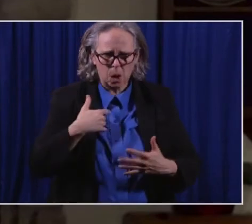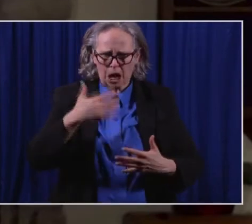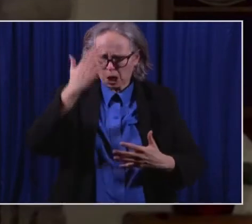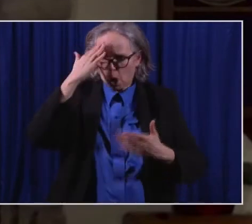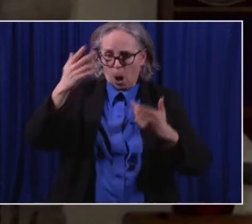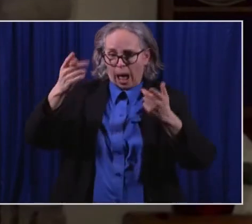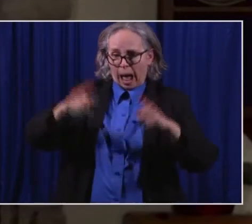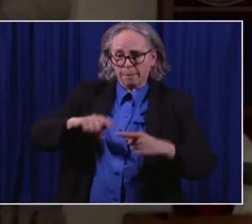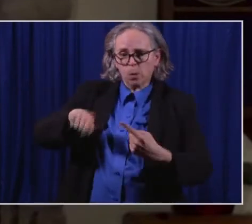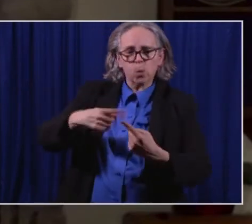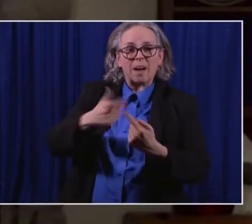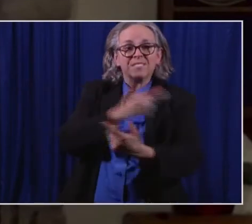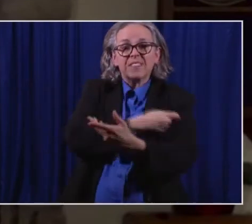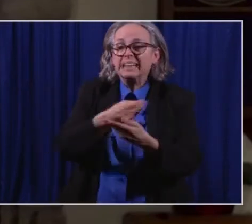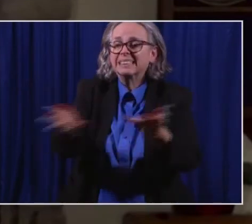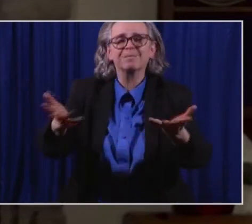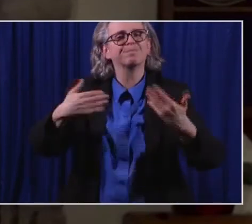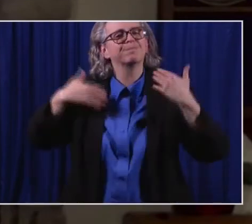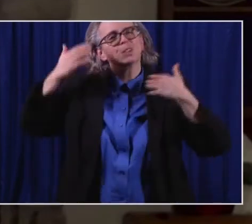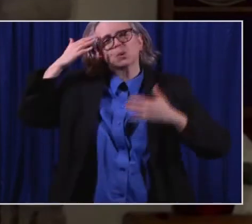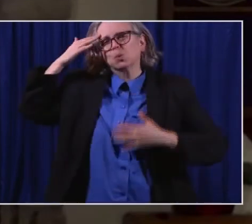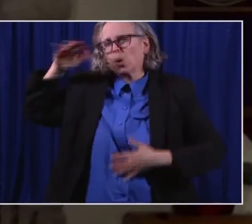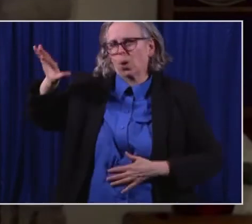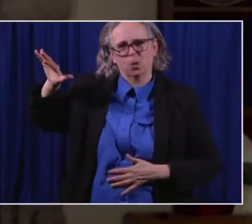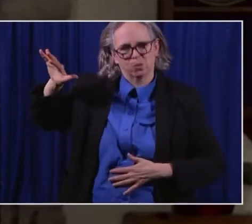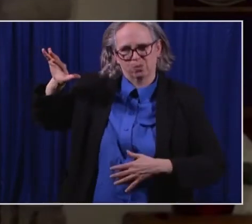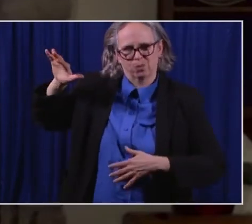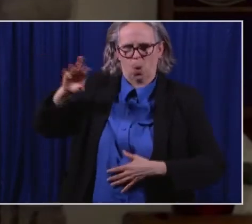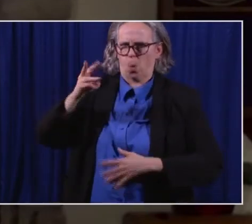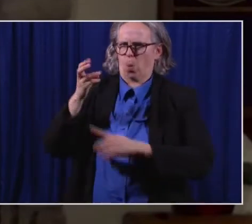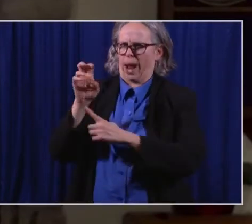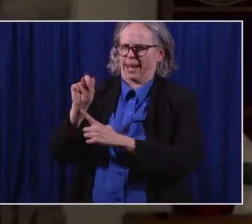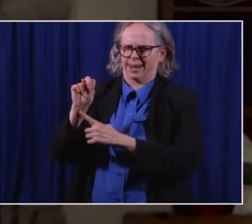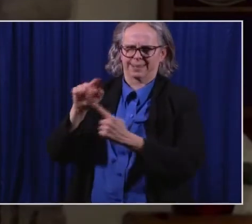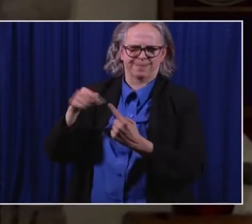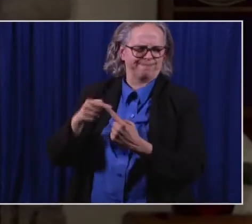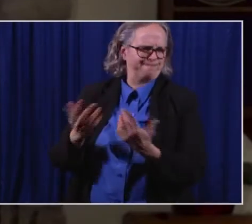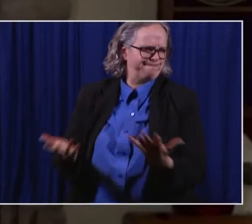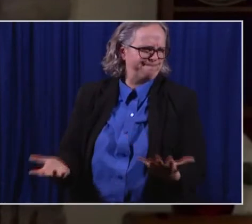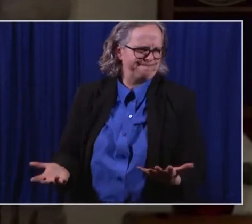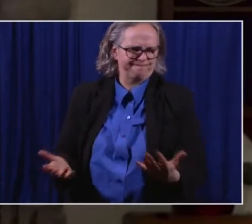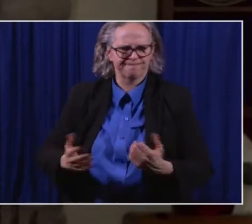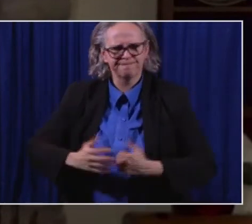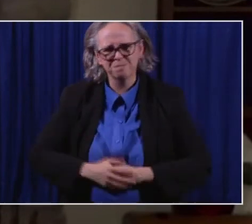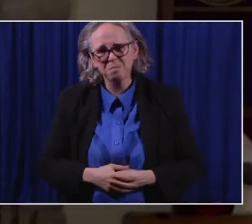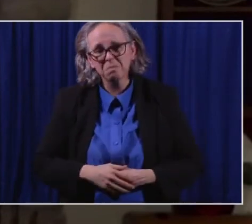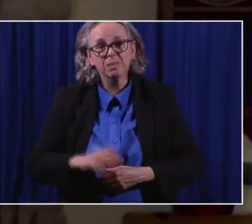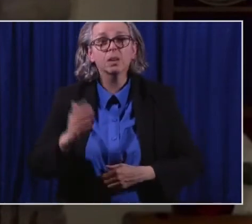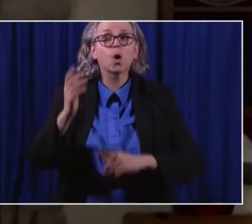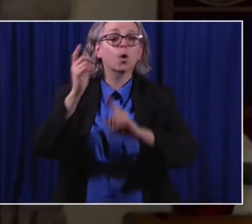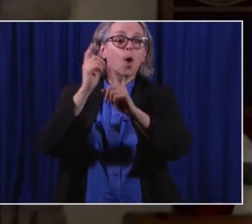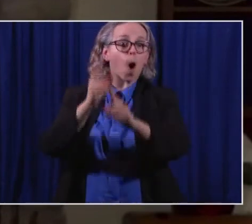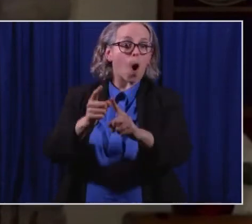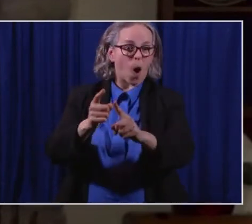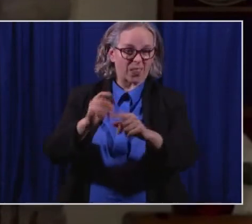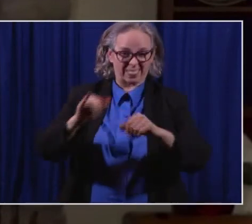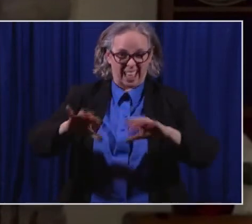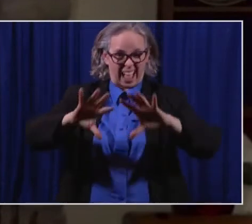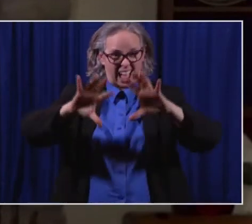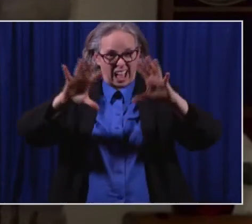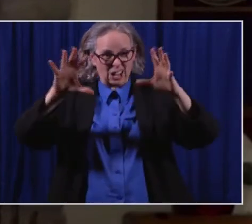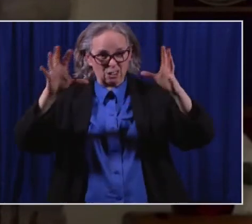going to occur. Our goal, our goal is to start this phase, um,